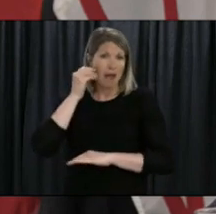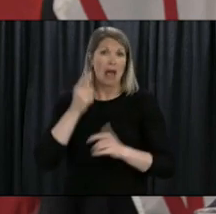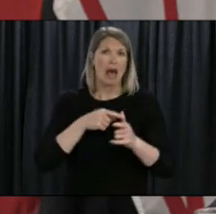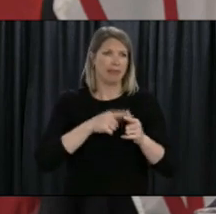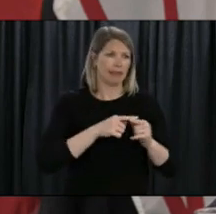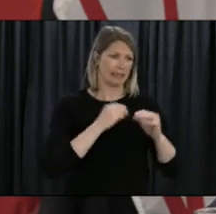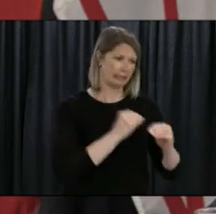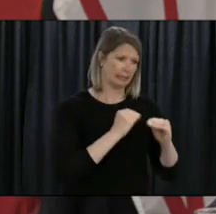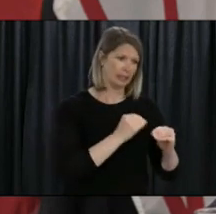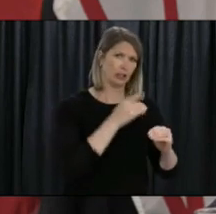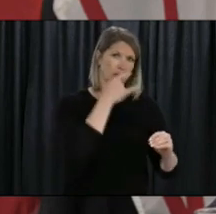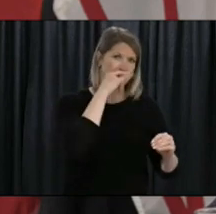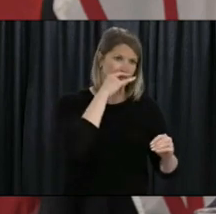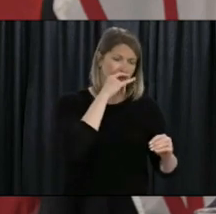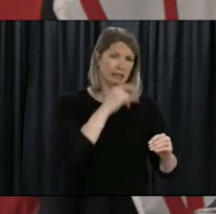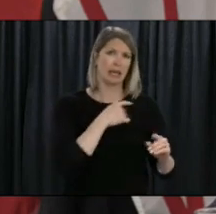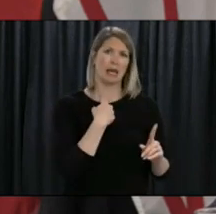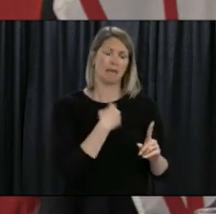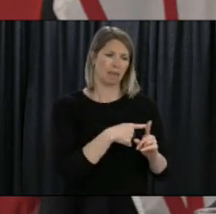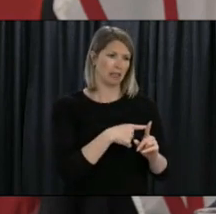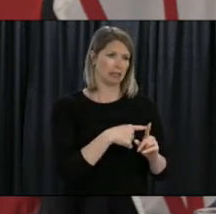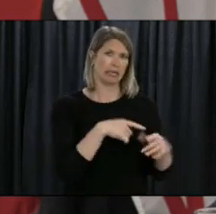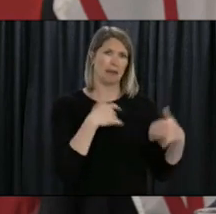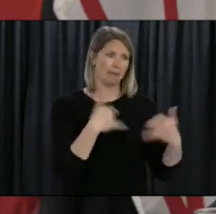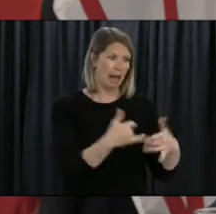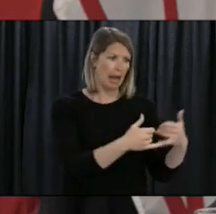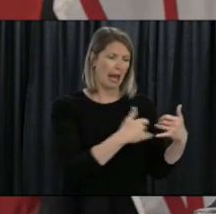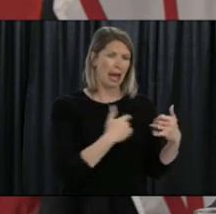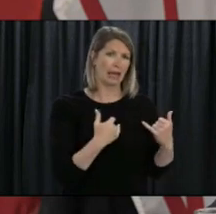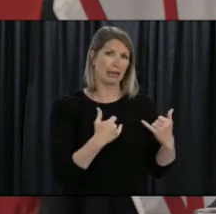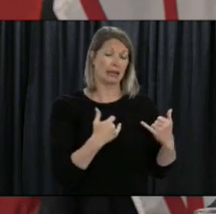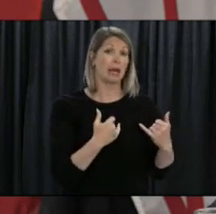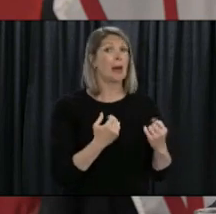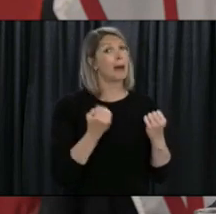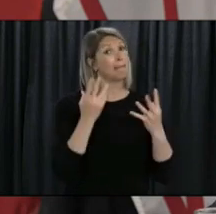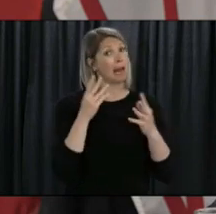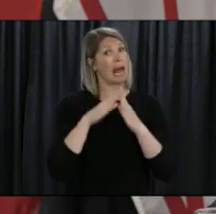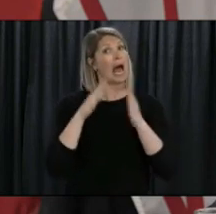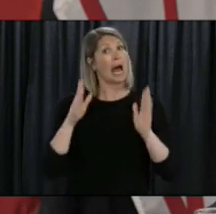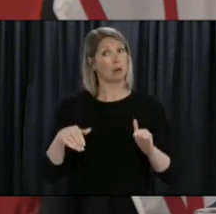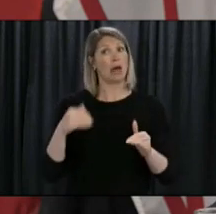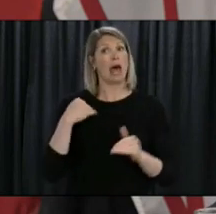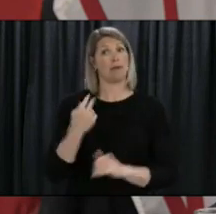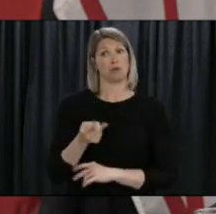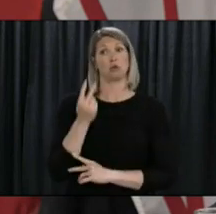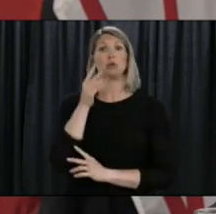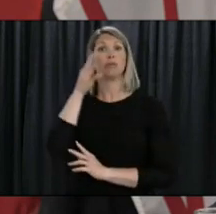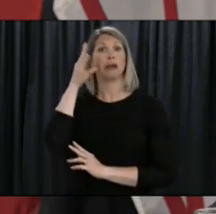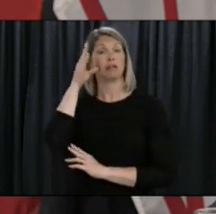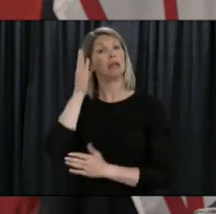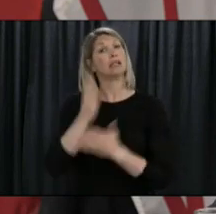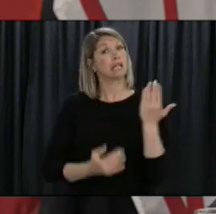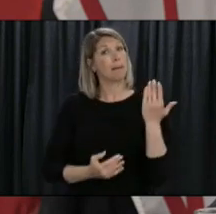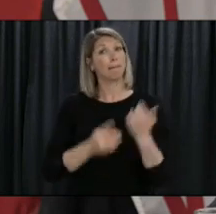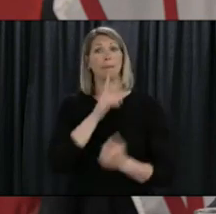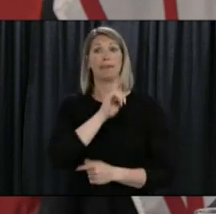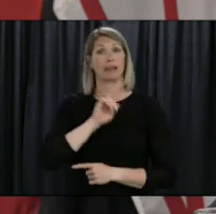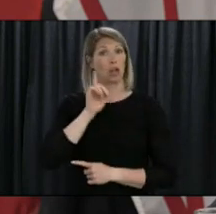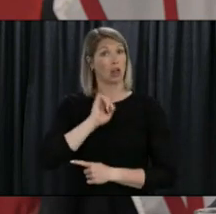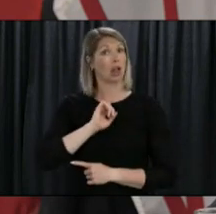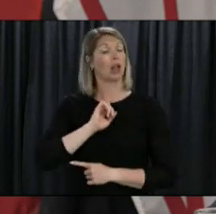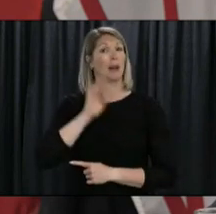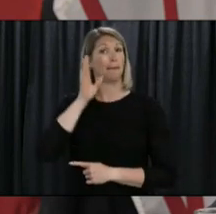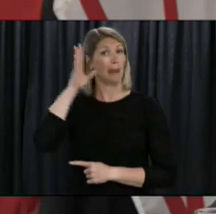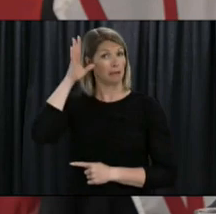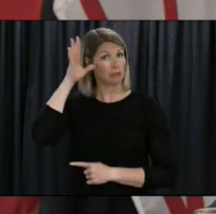guardians trying to balance this, and in many, many cases, there's just one. So I recognize the stress that many people in this